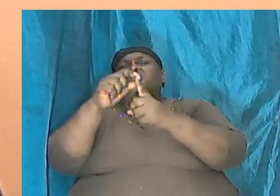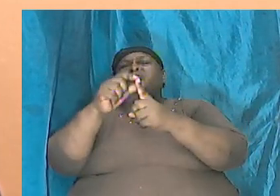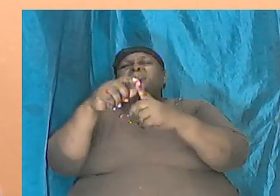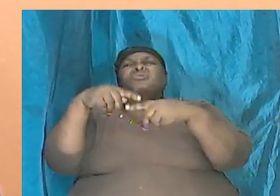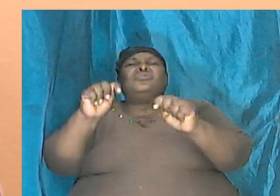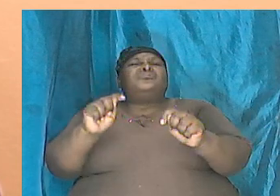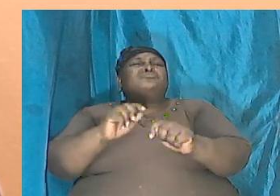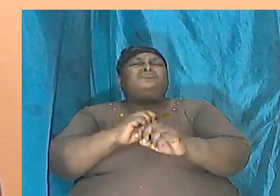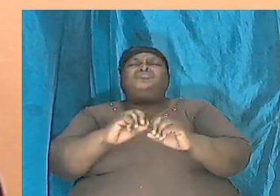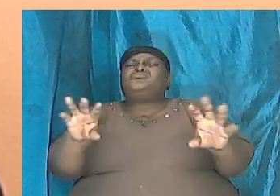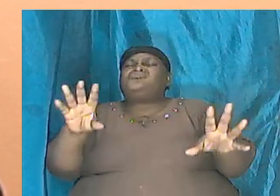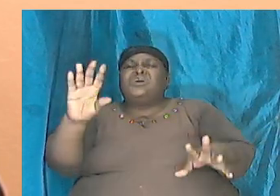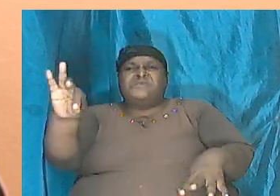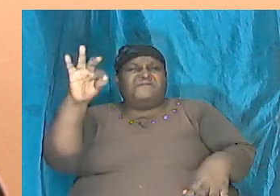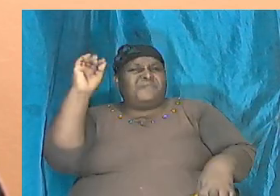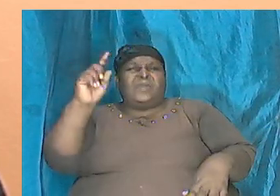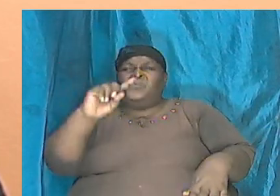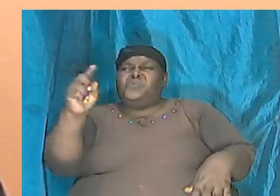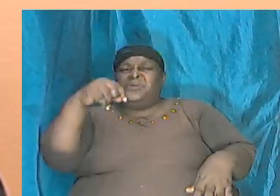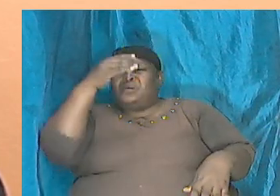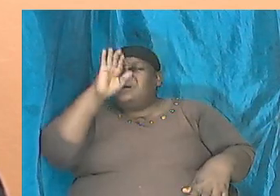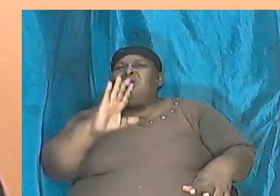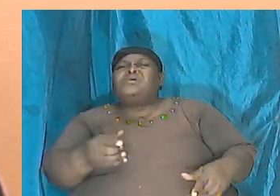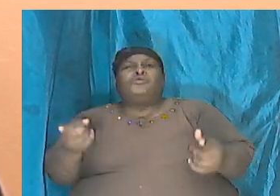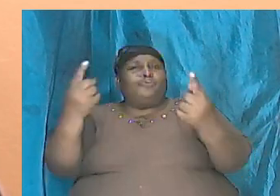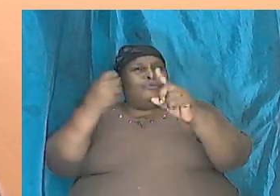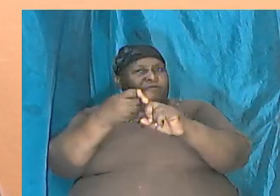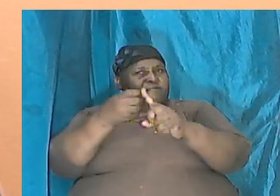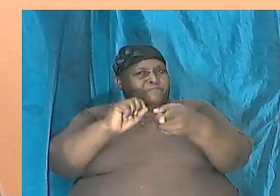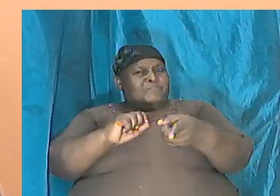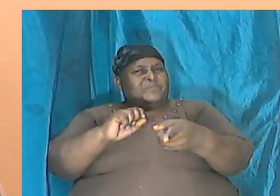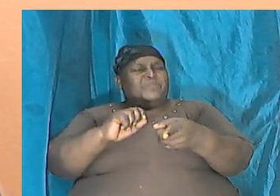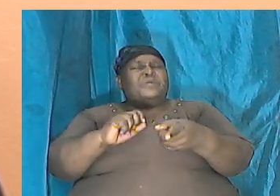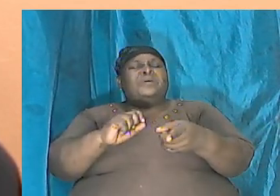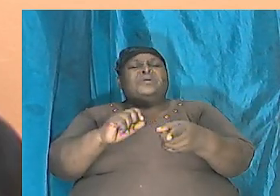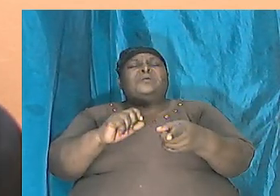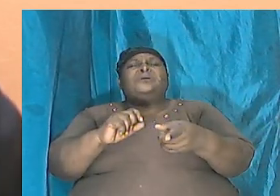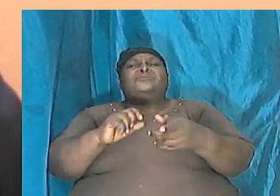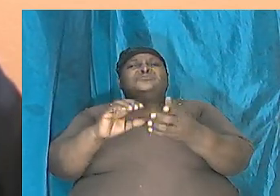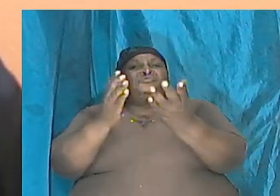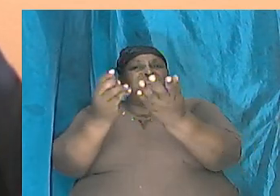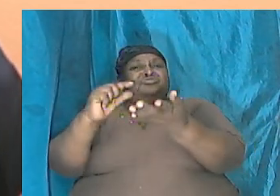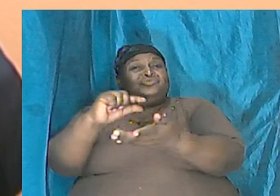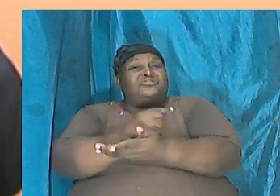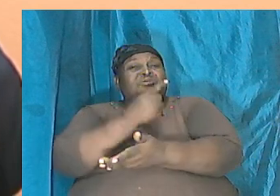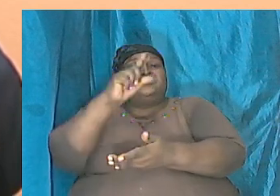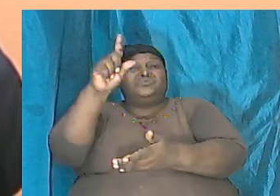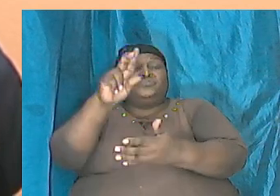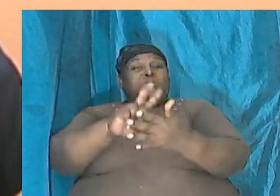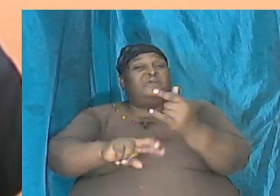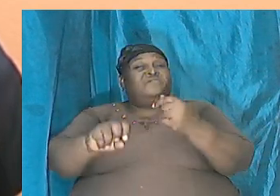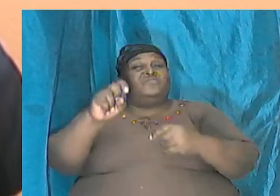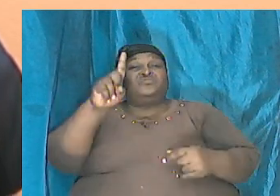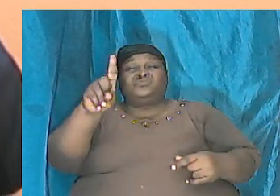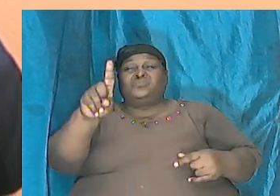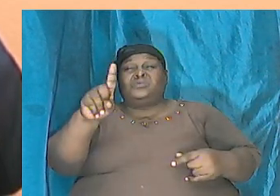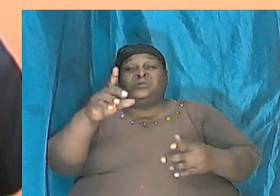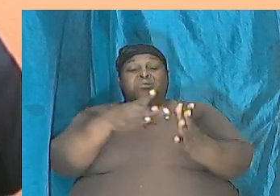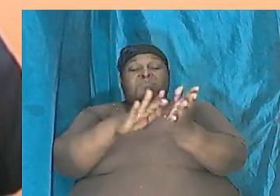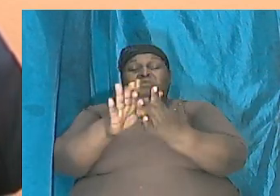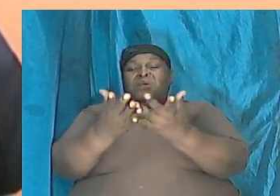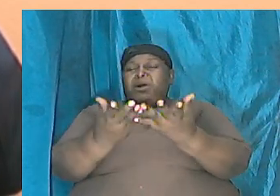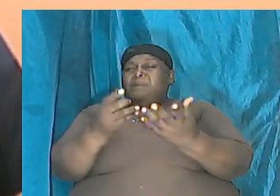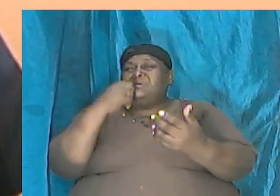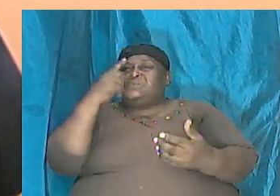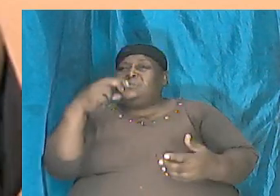to find out where God came from. He didn't tell us. And in Genesis 1, verse 1, whereas the Bible tells us